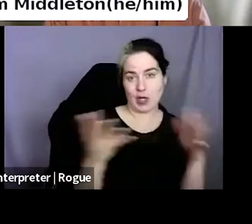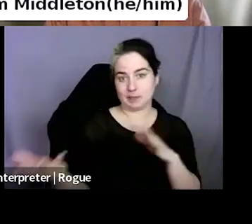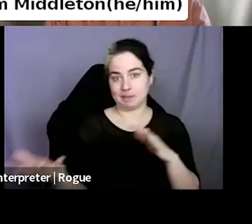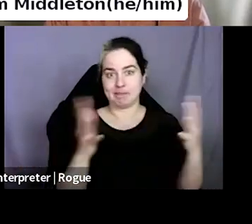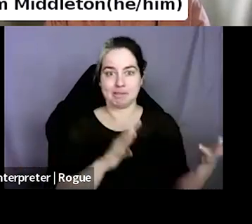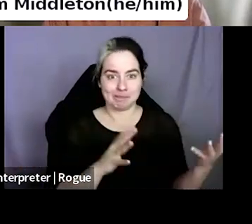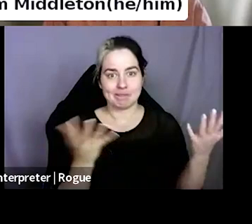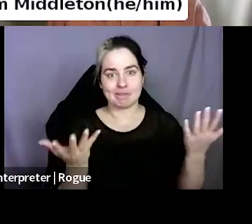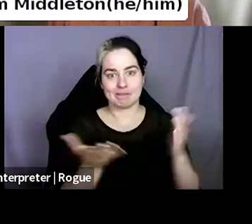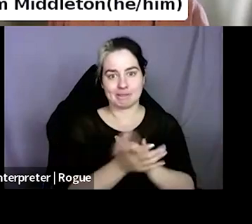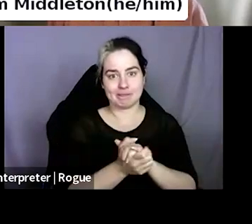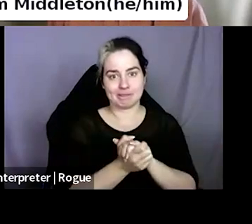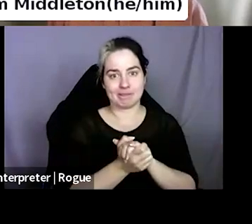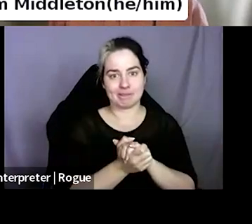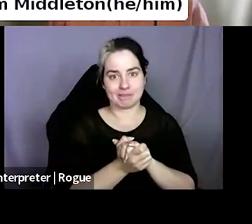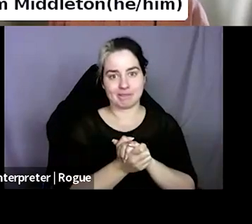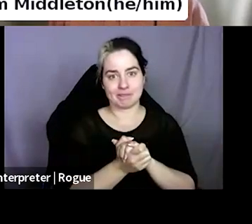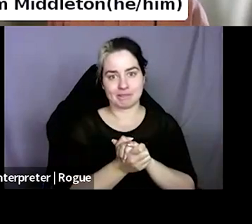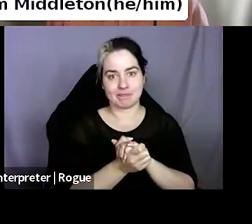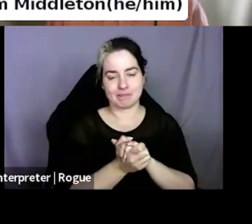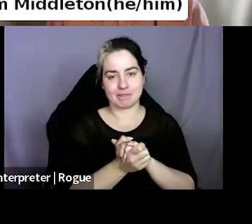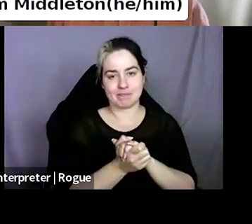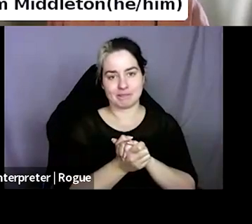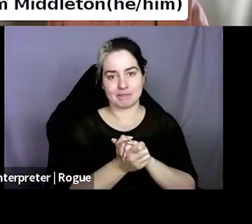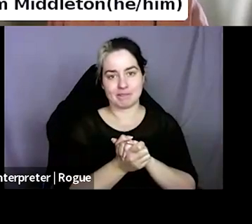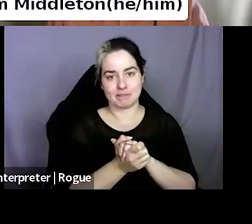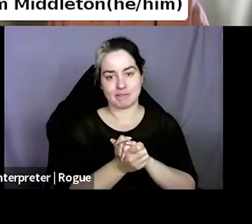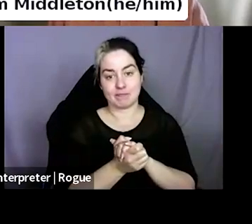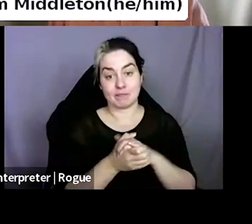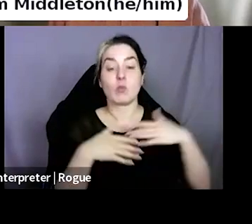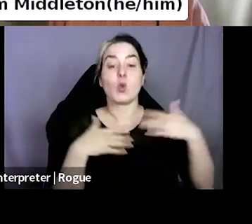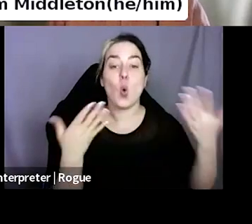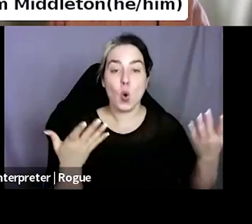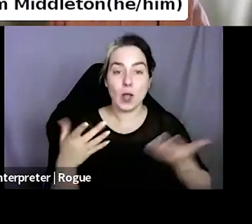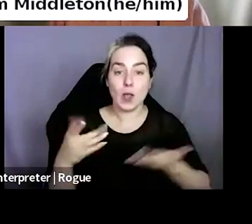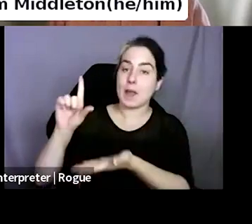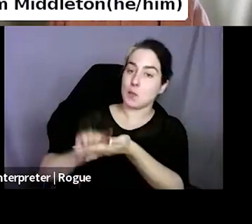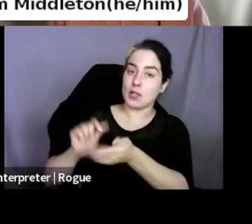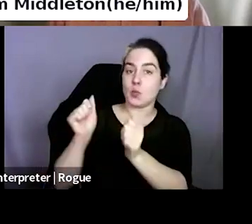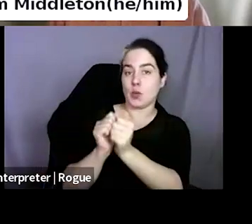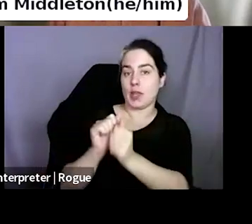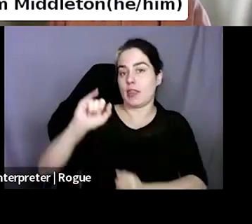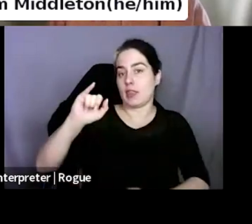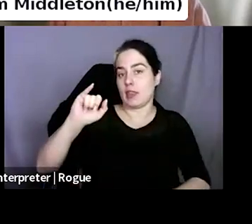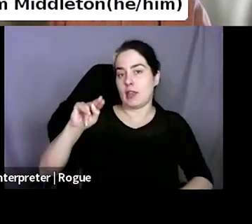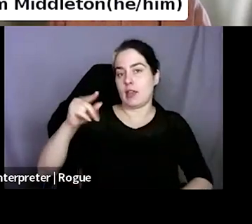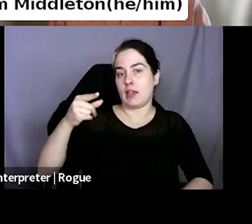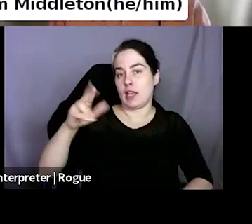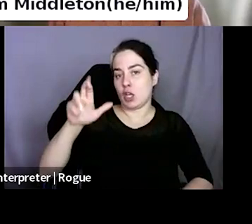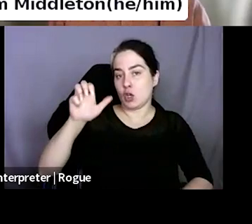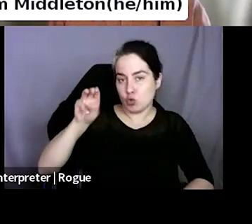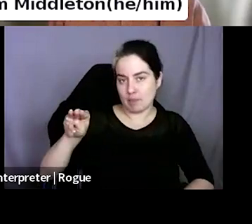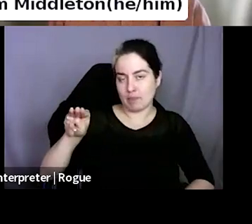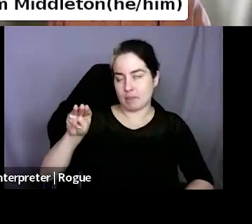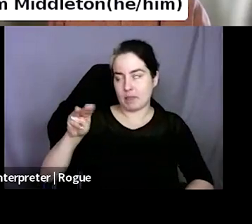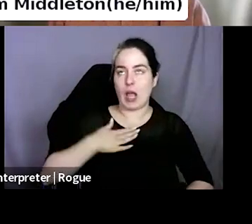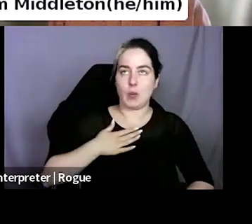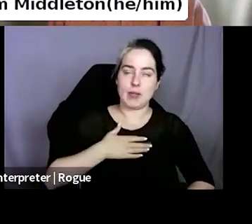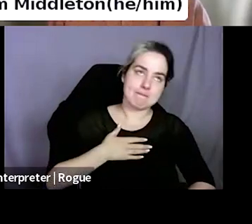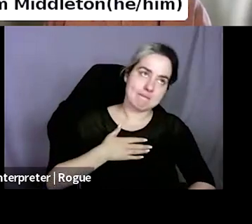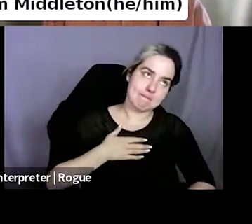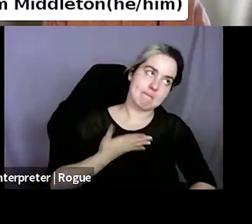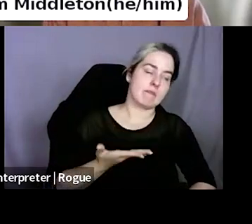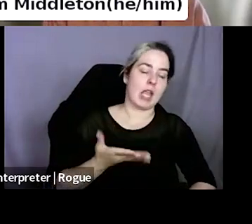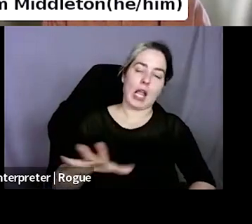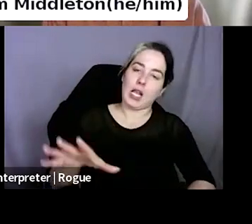and, uh, and, or they're printing with Ingram, which I will deal with and do the print on demand and get it shipped